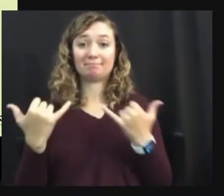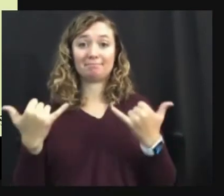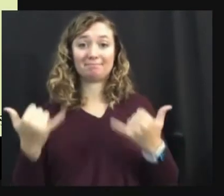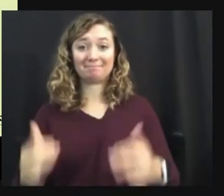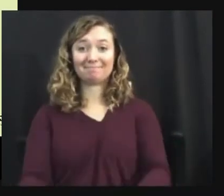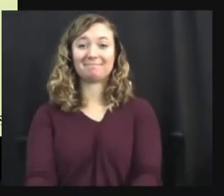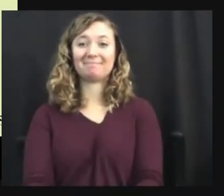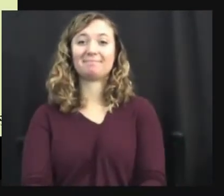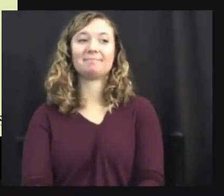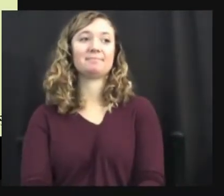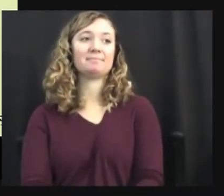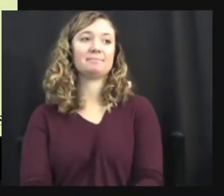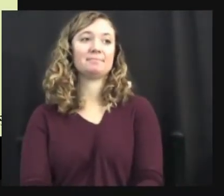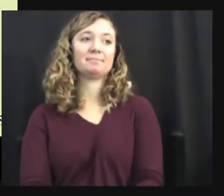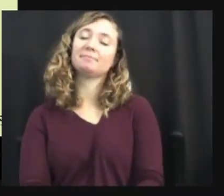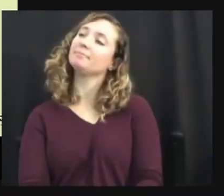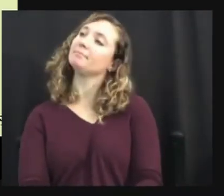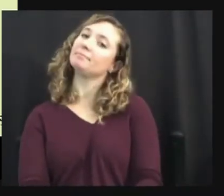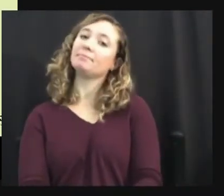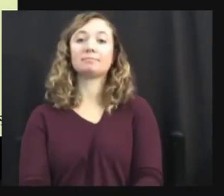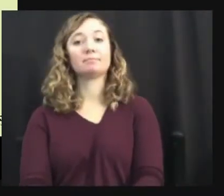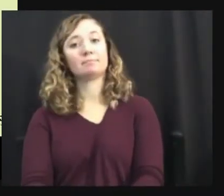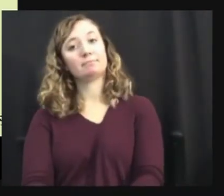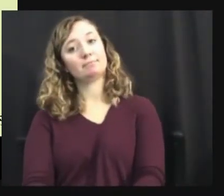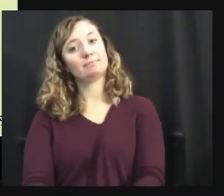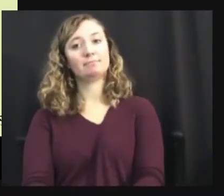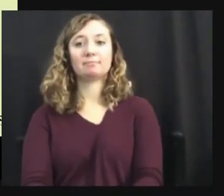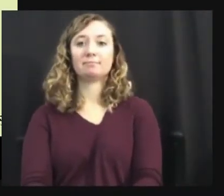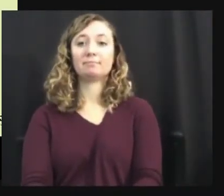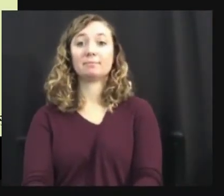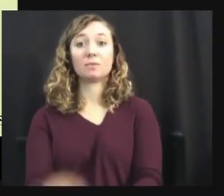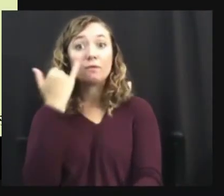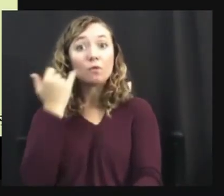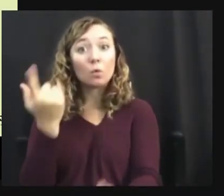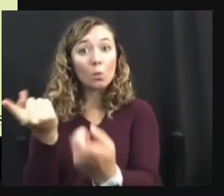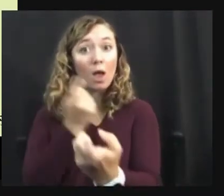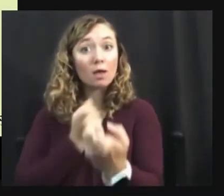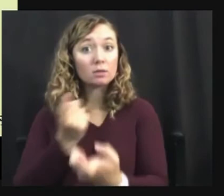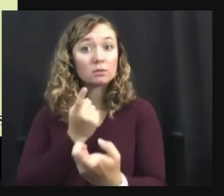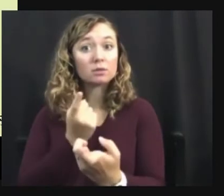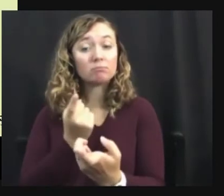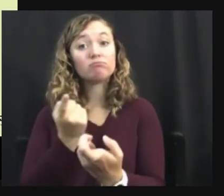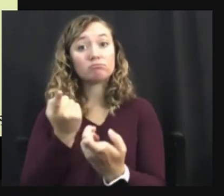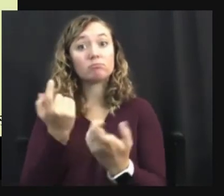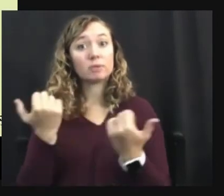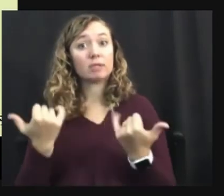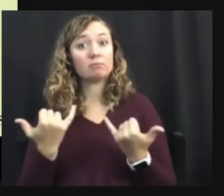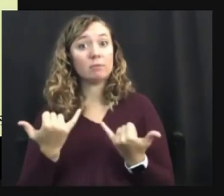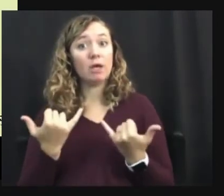Put my cat. If there are any questions. I can also take a question or two right now.